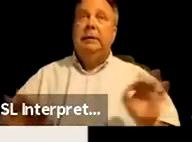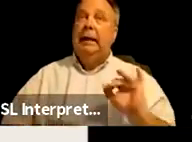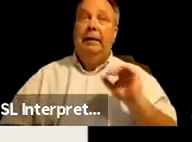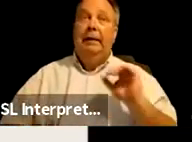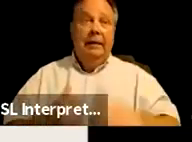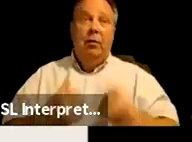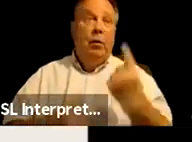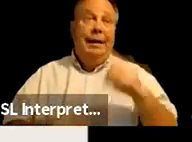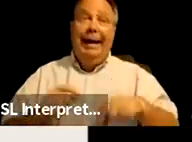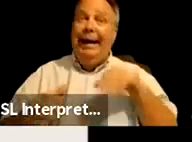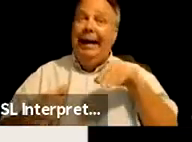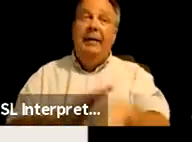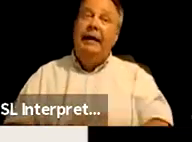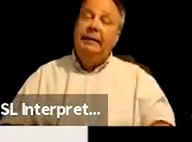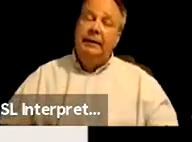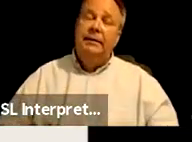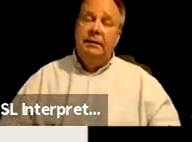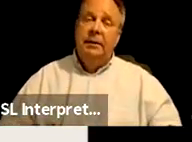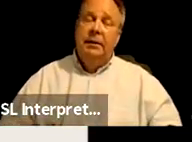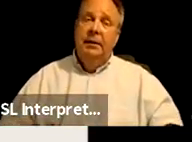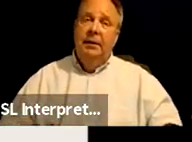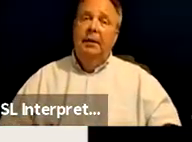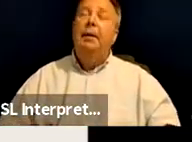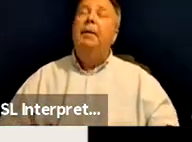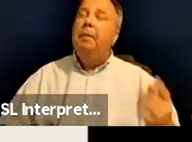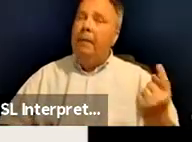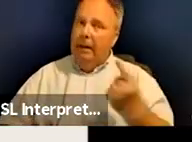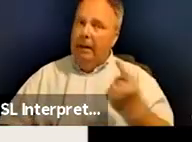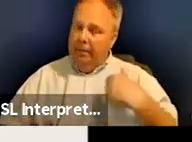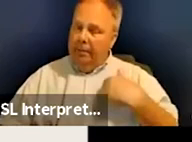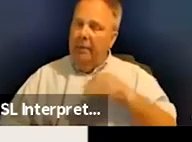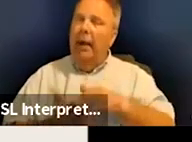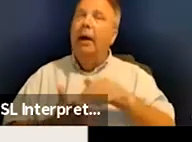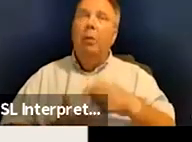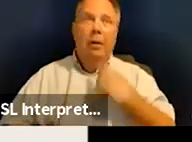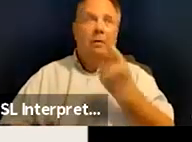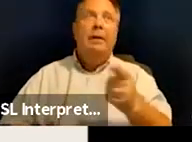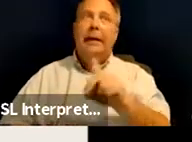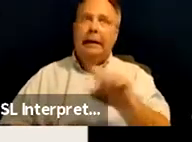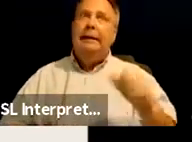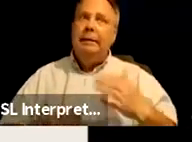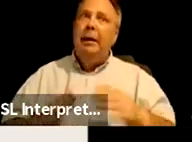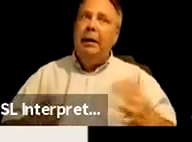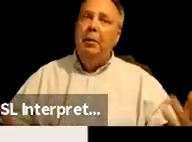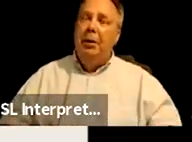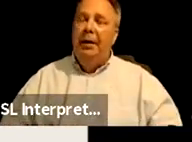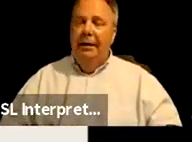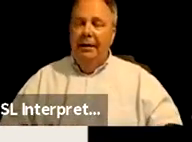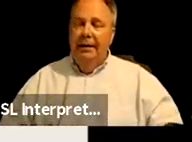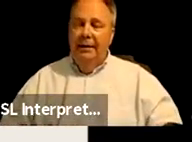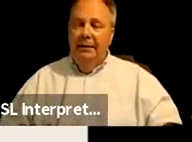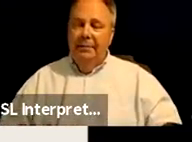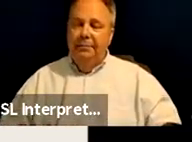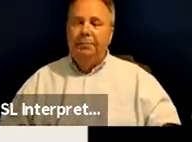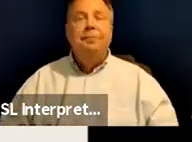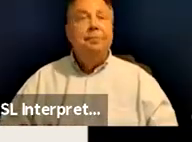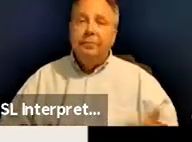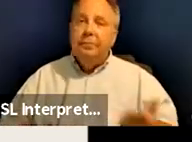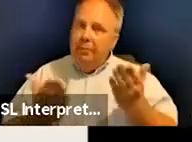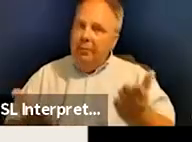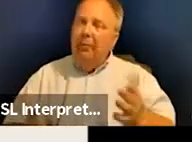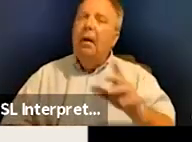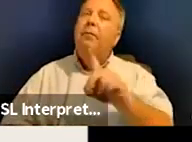access to them, uh, which is something I quite often tell the disability community, um, offer disability